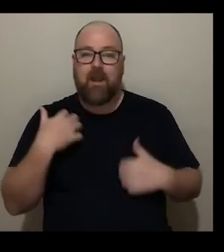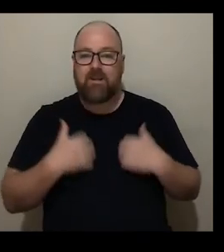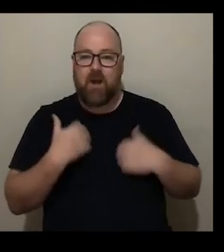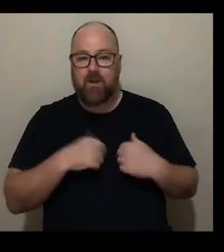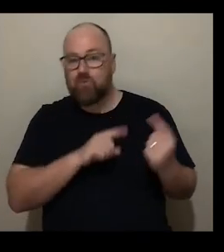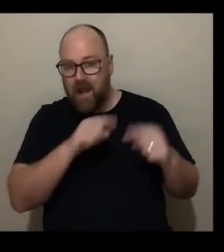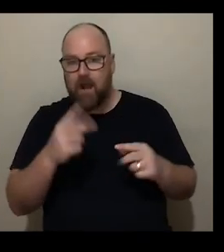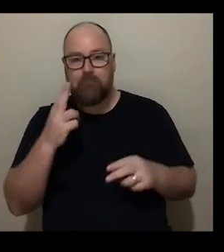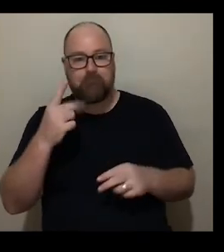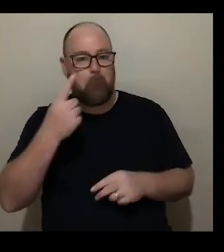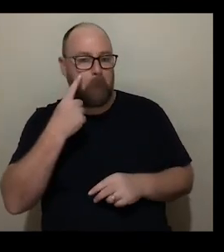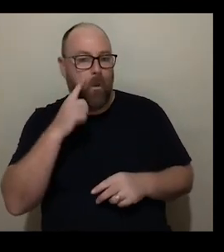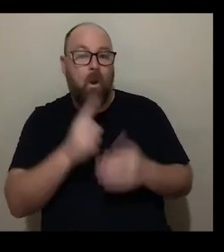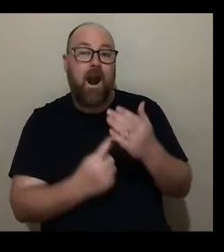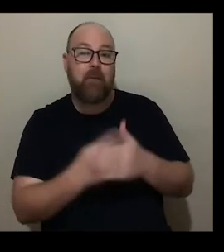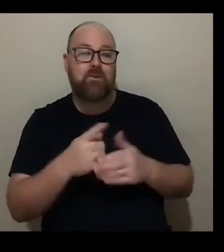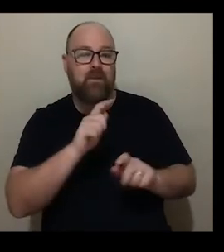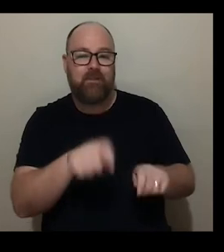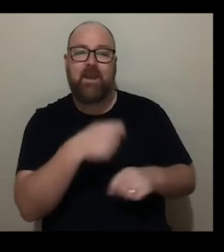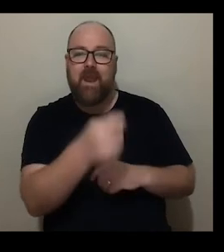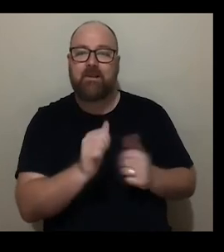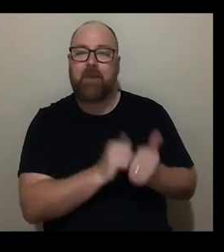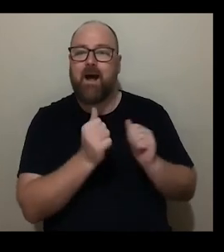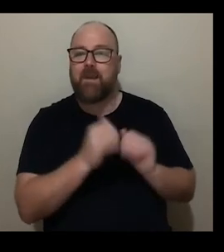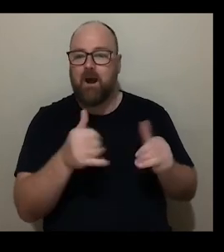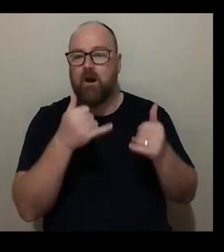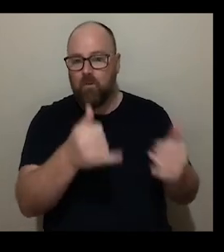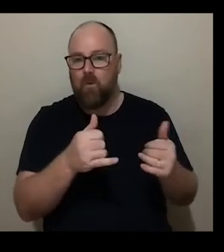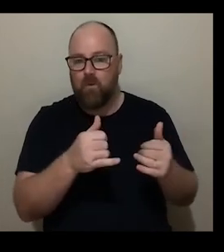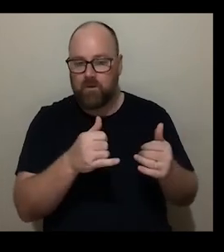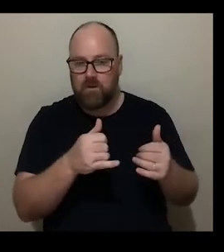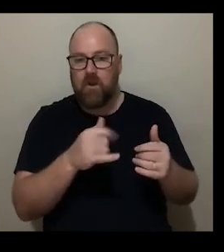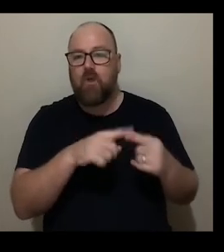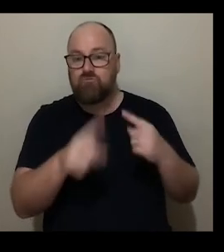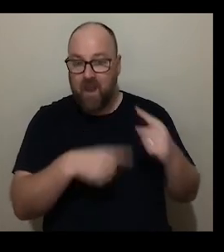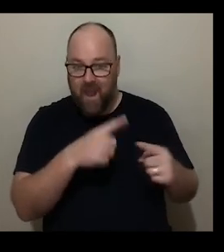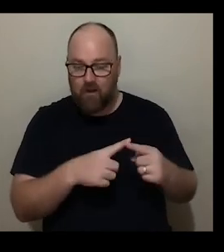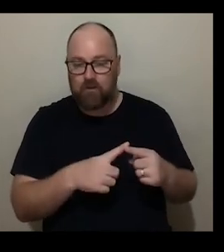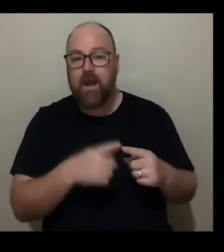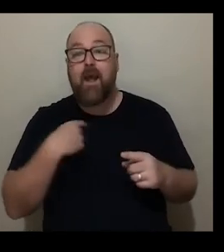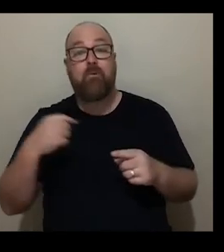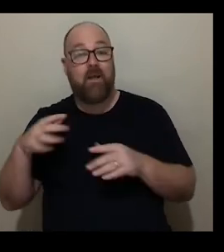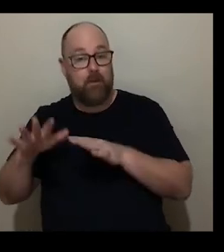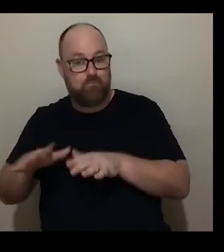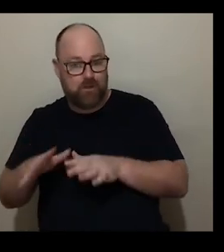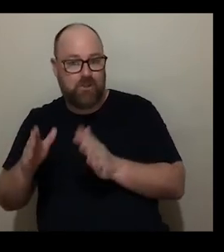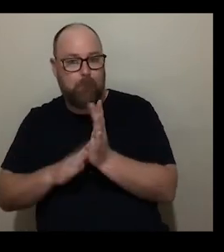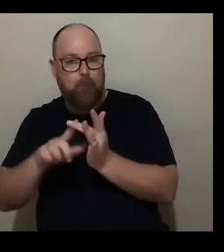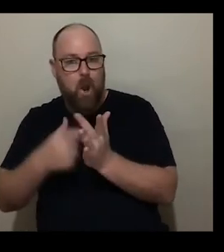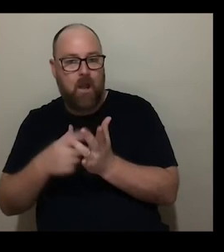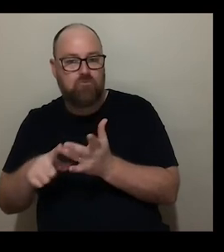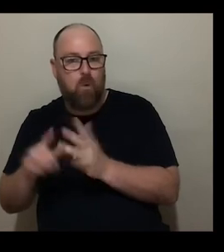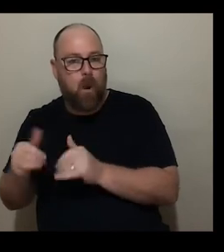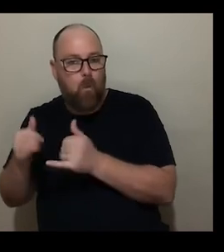what happens in this next partner award round considering that the british council micro awards for example have been running in the background and so these